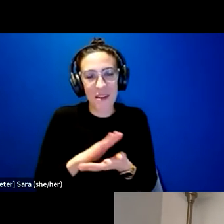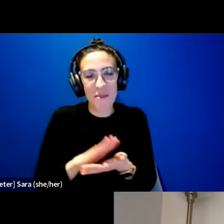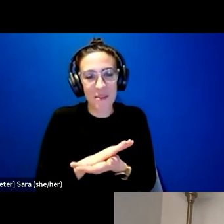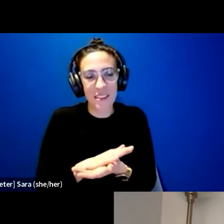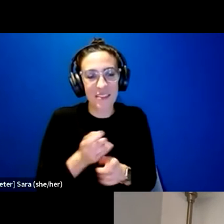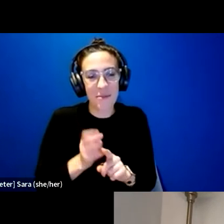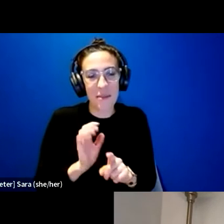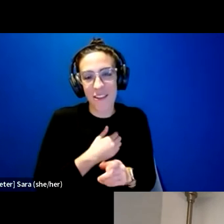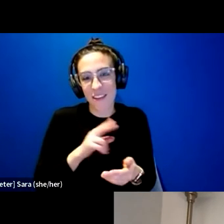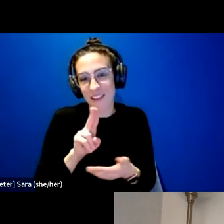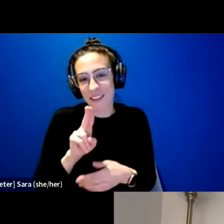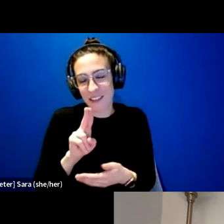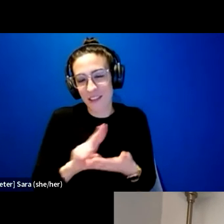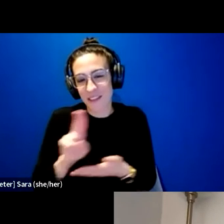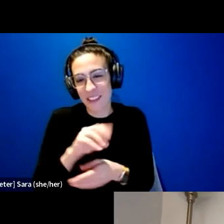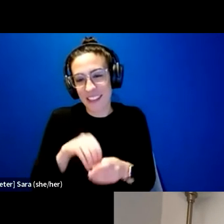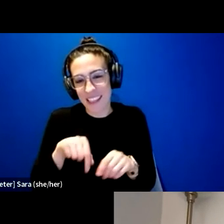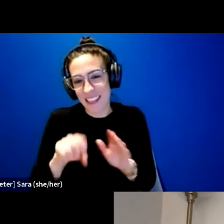state. So, thanks for that.